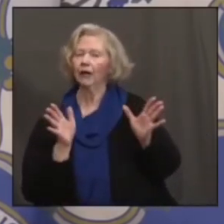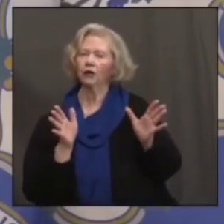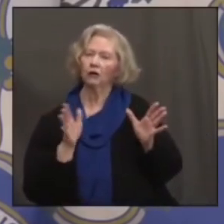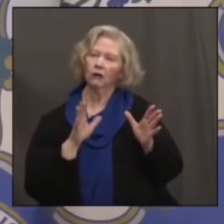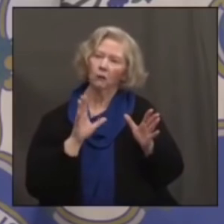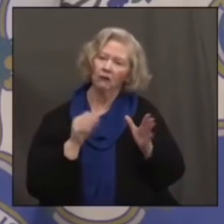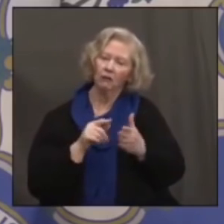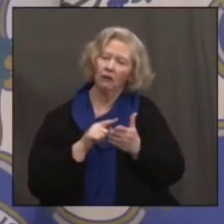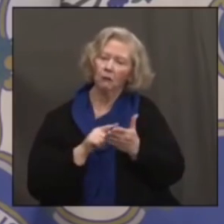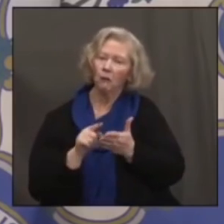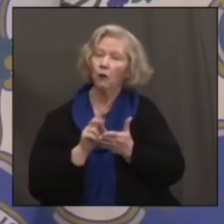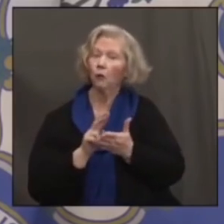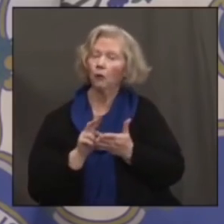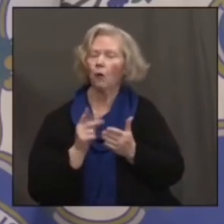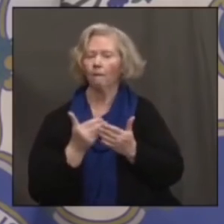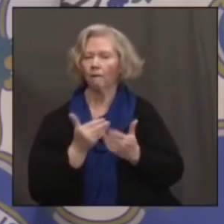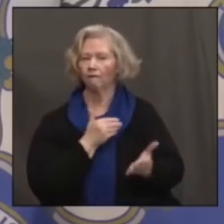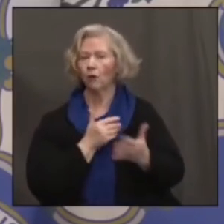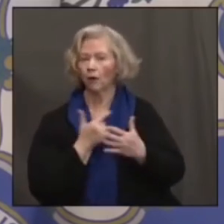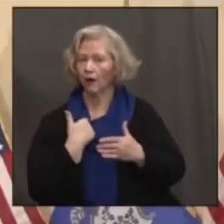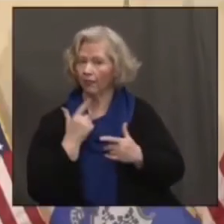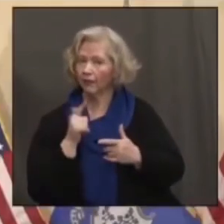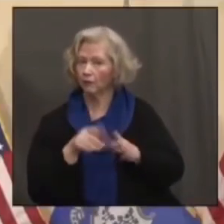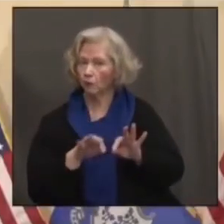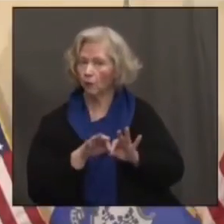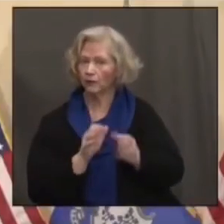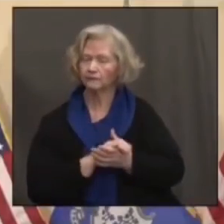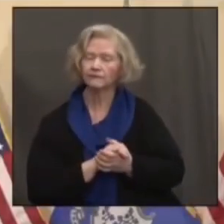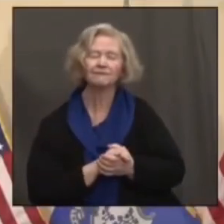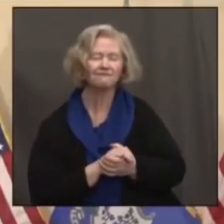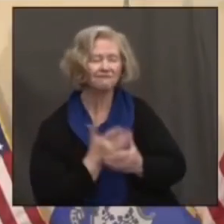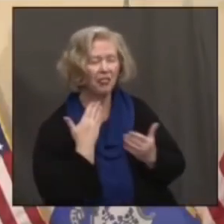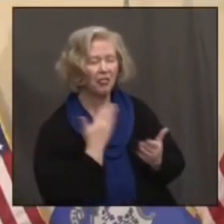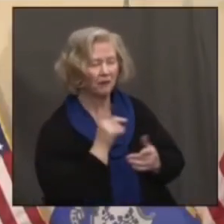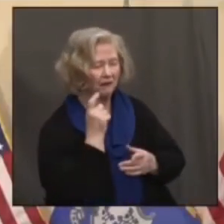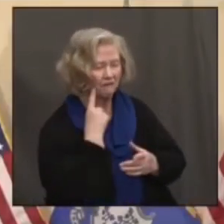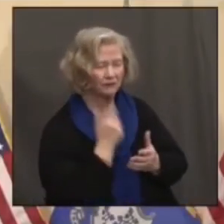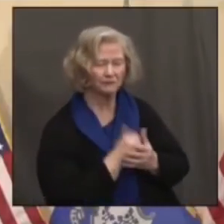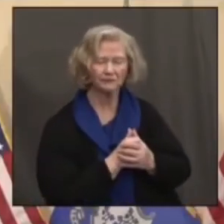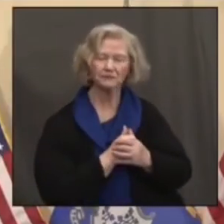the next few weeks or shorter. I think it's important. Thanks, Governor.